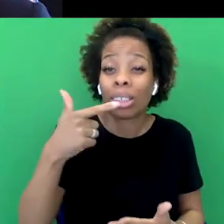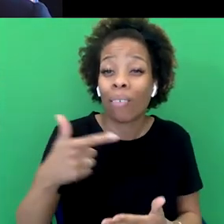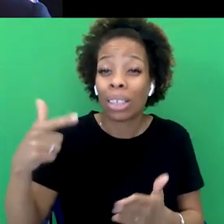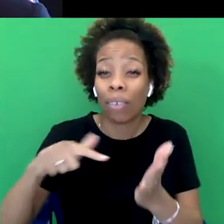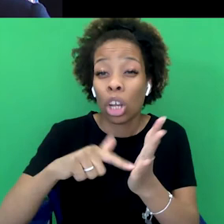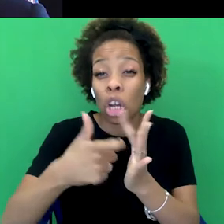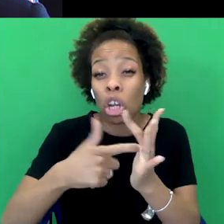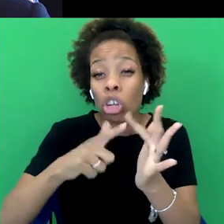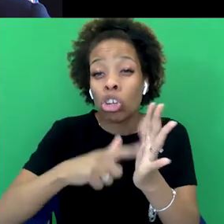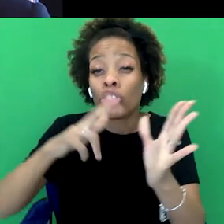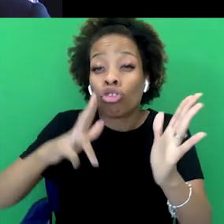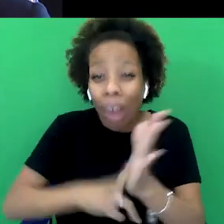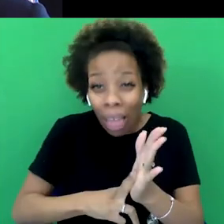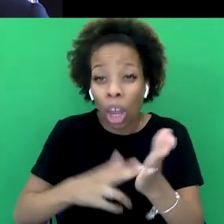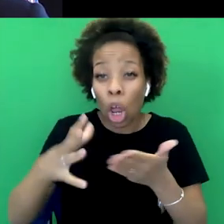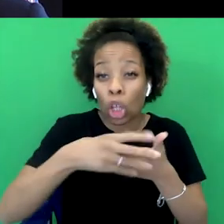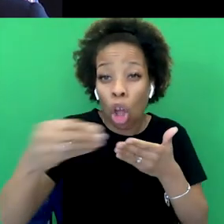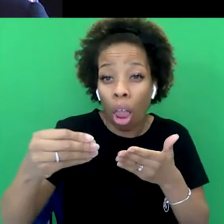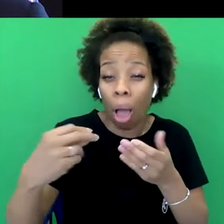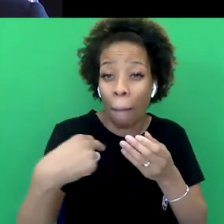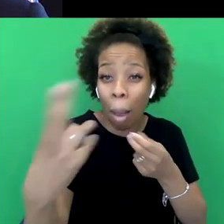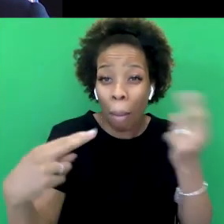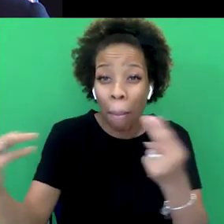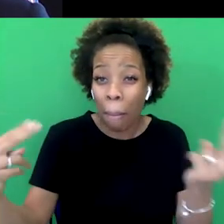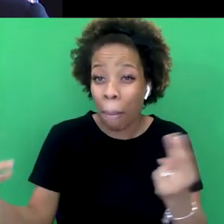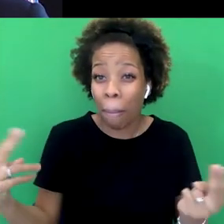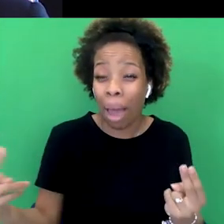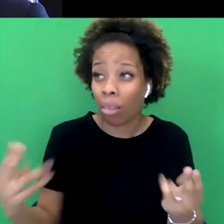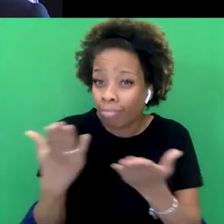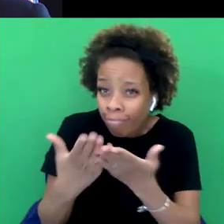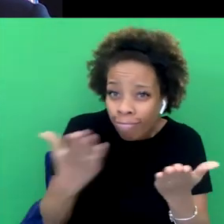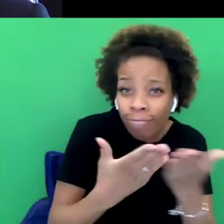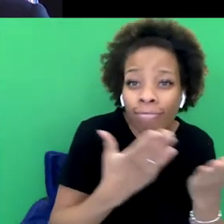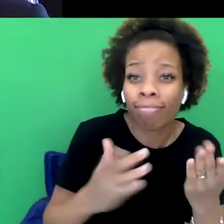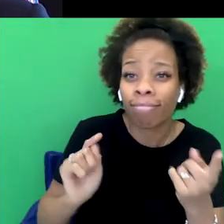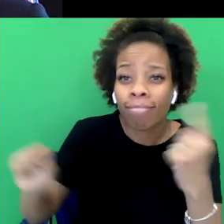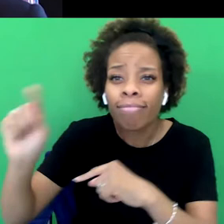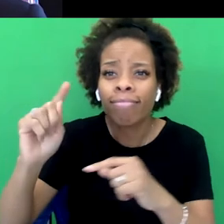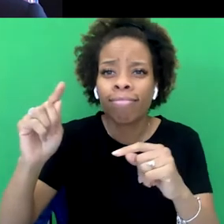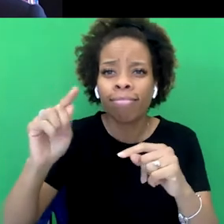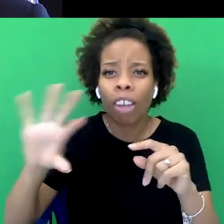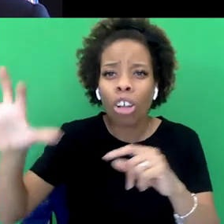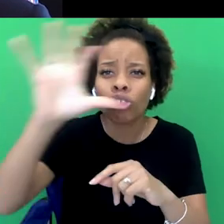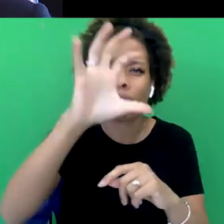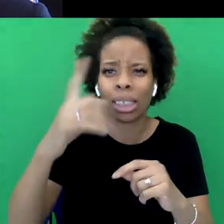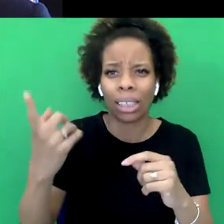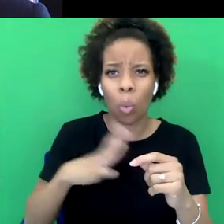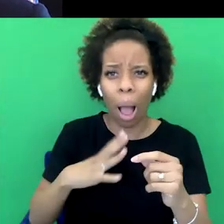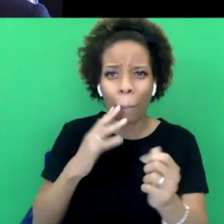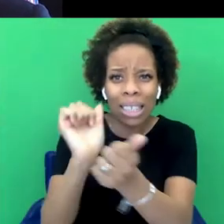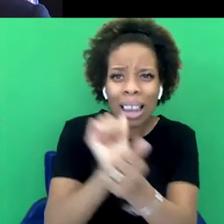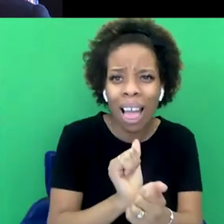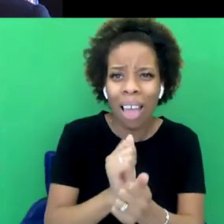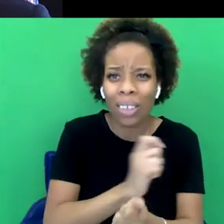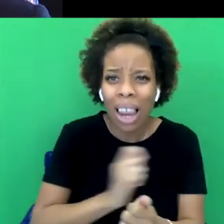slave nations as reparations, I think then I don't trust the numbers, because there's so many assumptions.